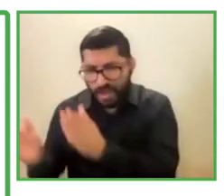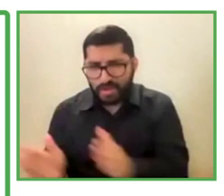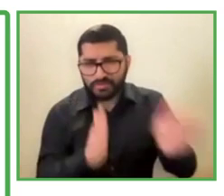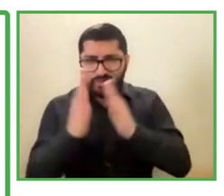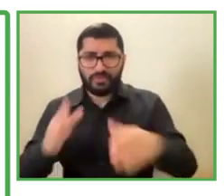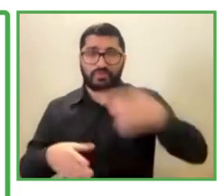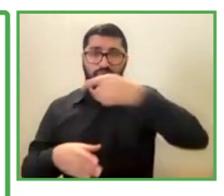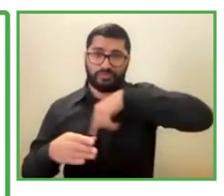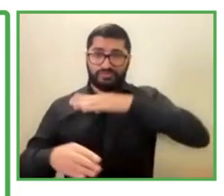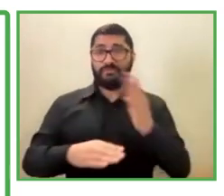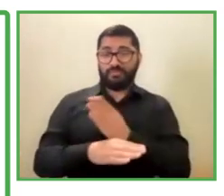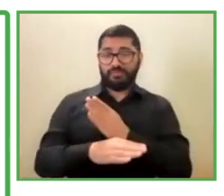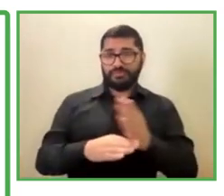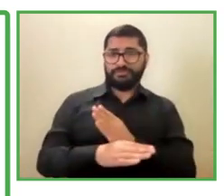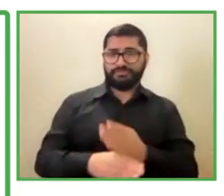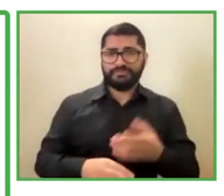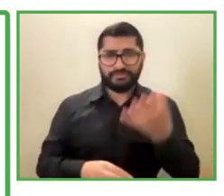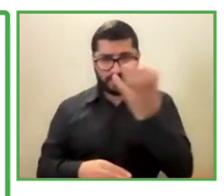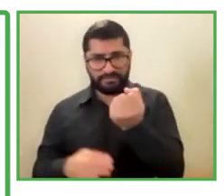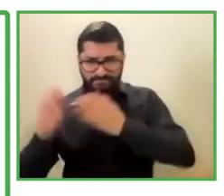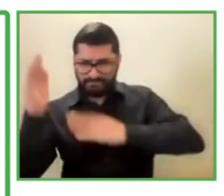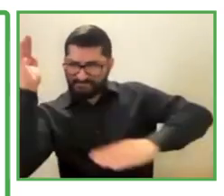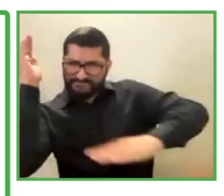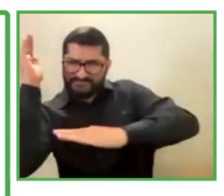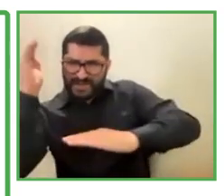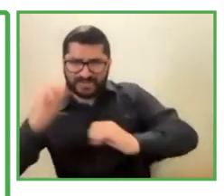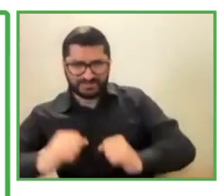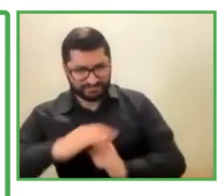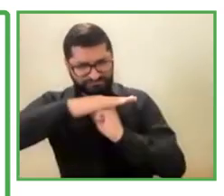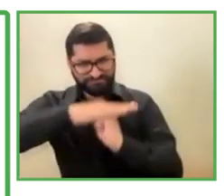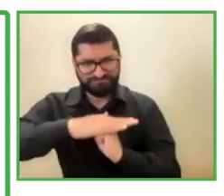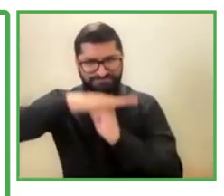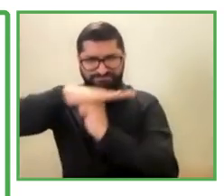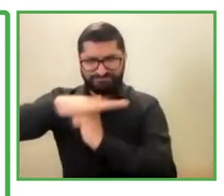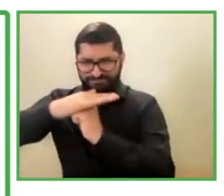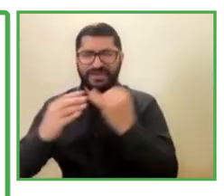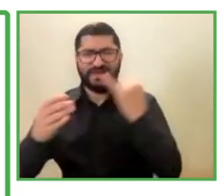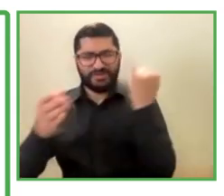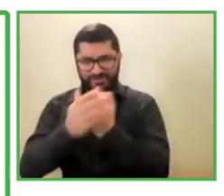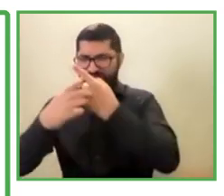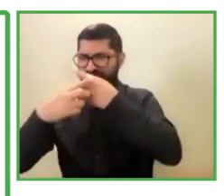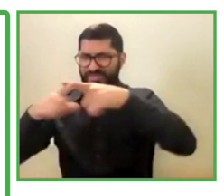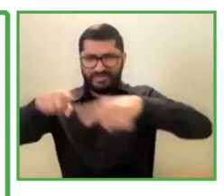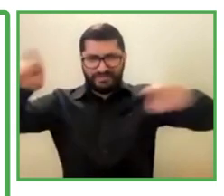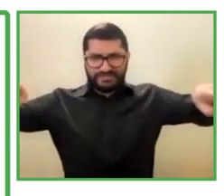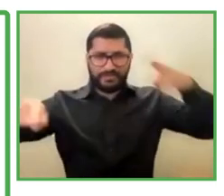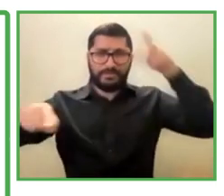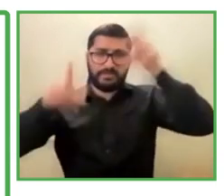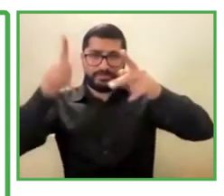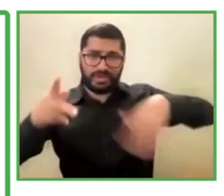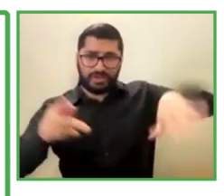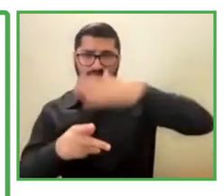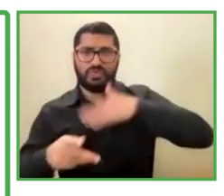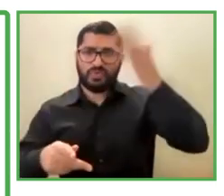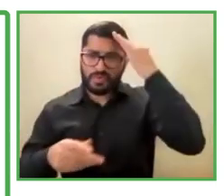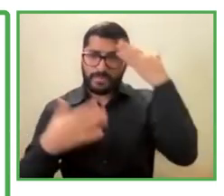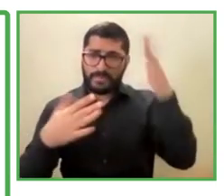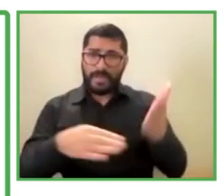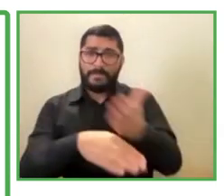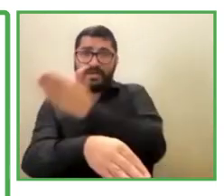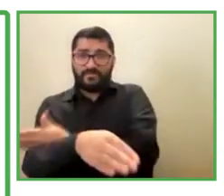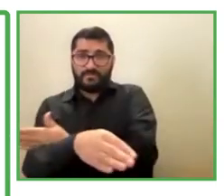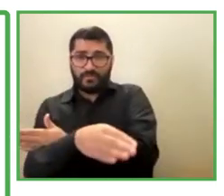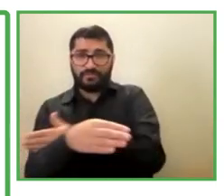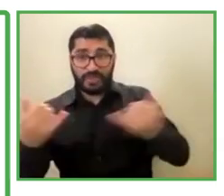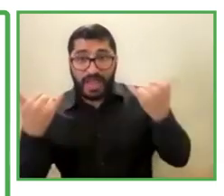Should have foundations or should include inclusion in its foundation. And